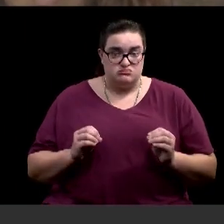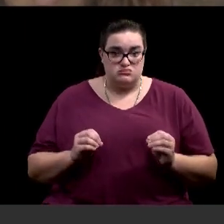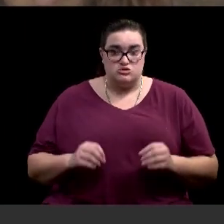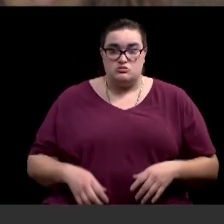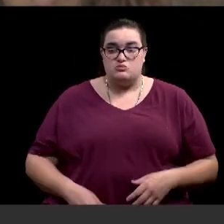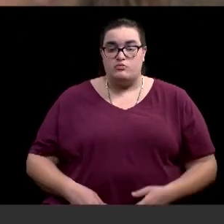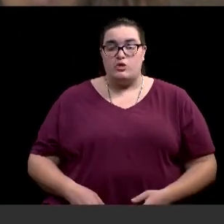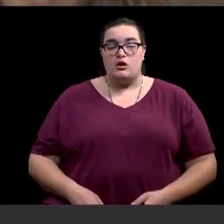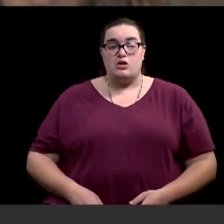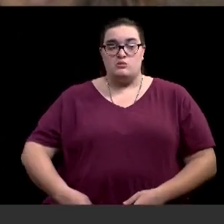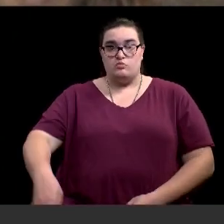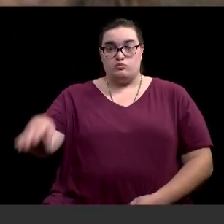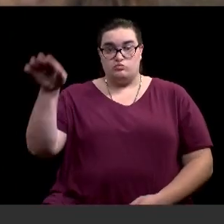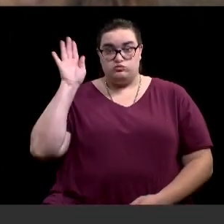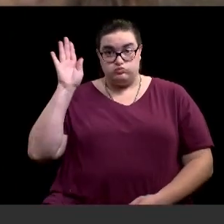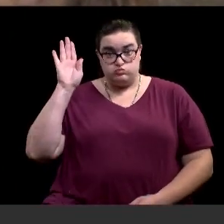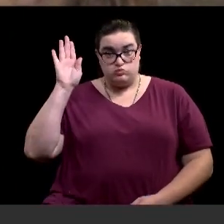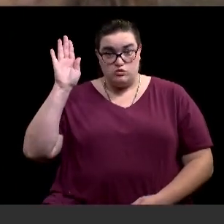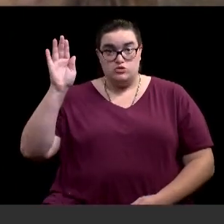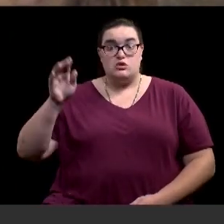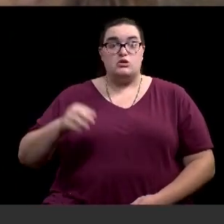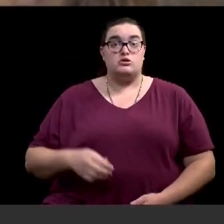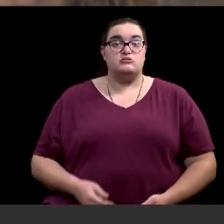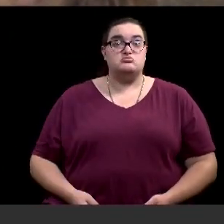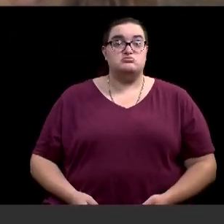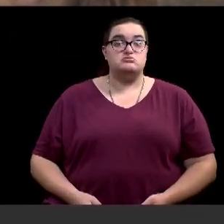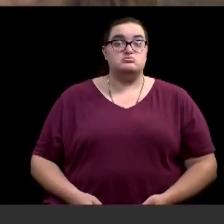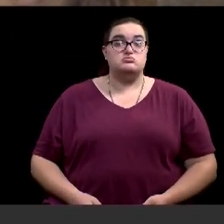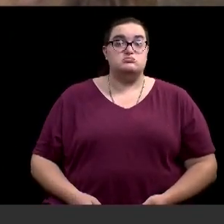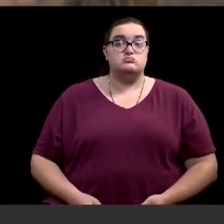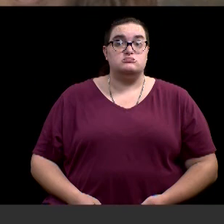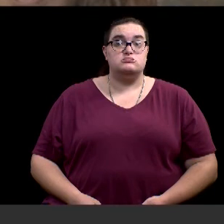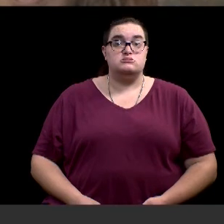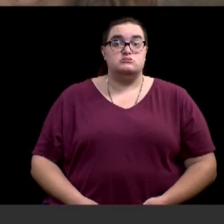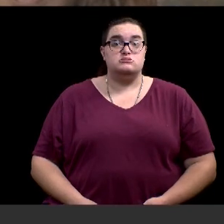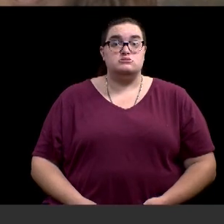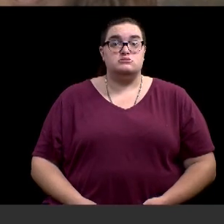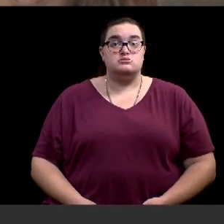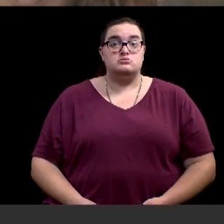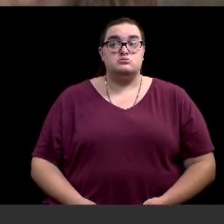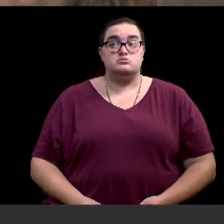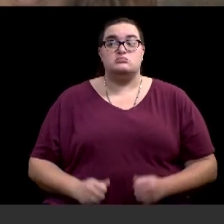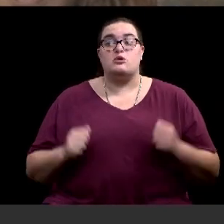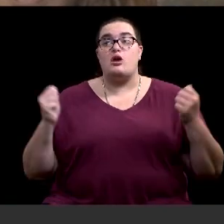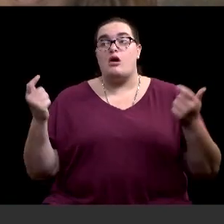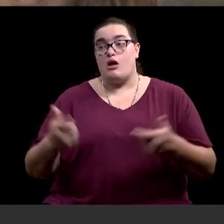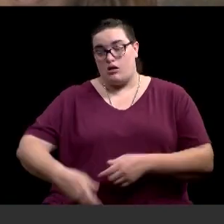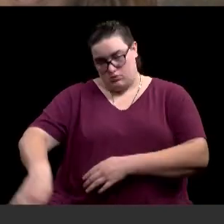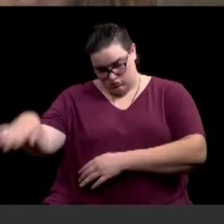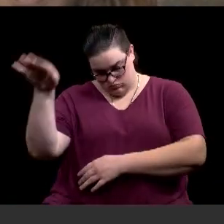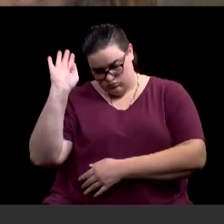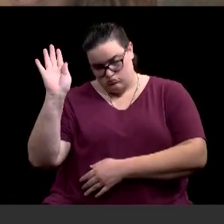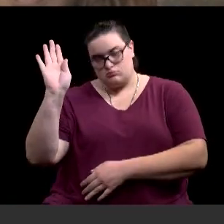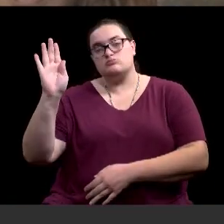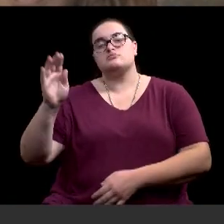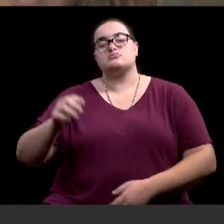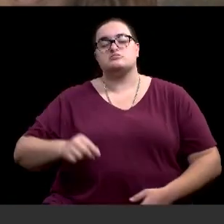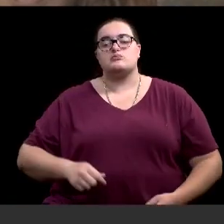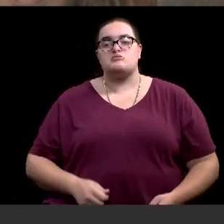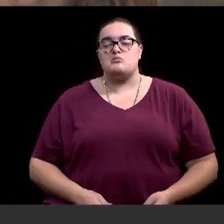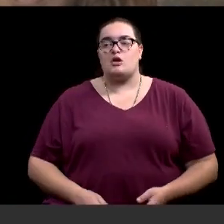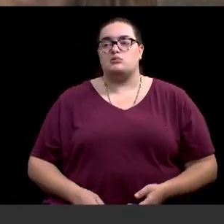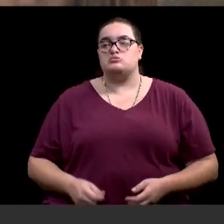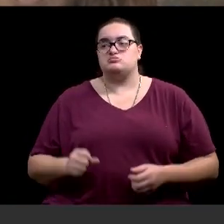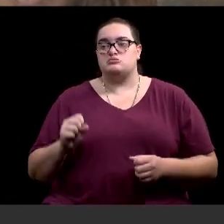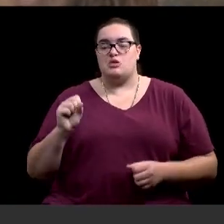Okay, that passes unanimously, there being no further business, we will adjourn the meeting at 2.22 p.m. Thank you all